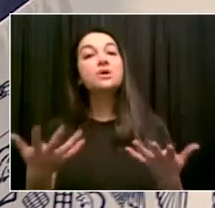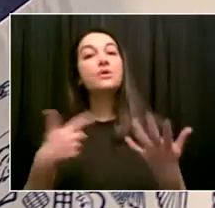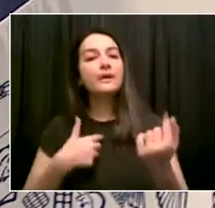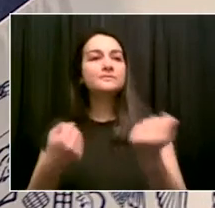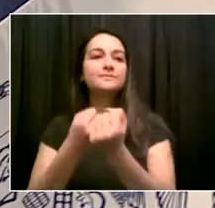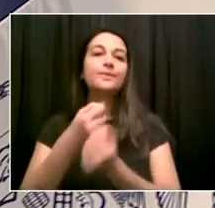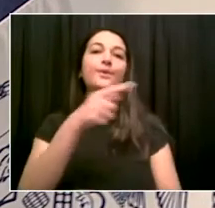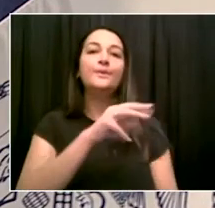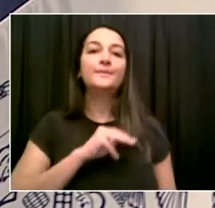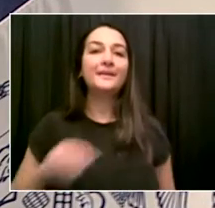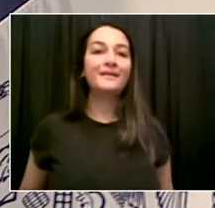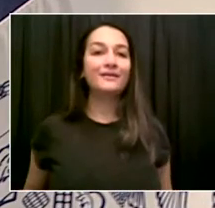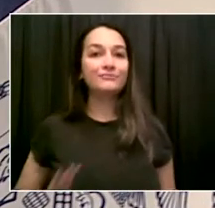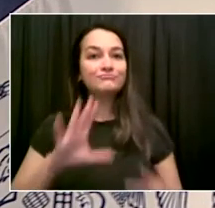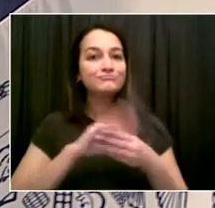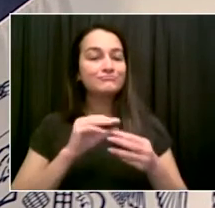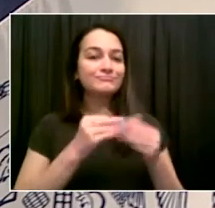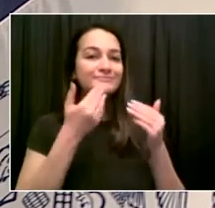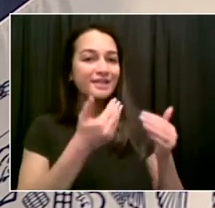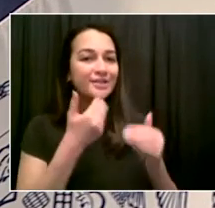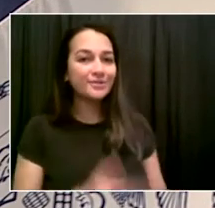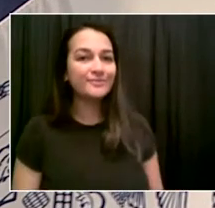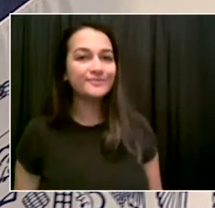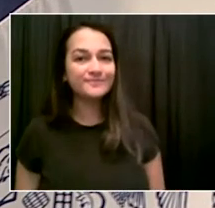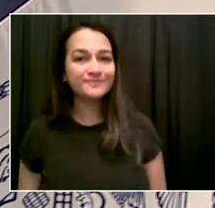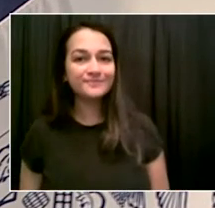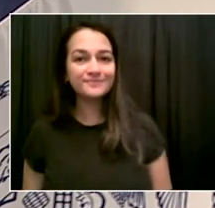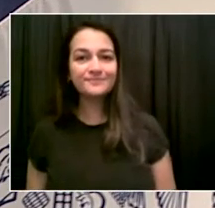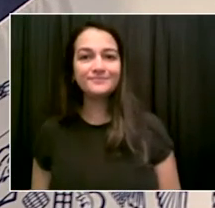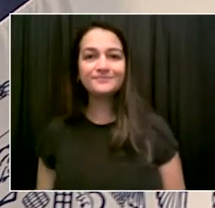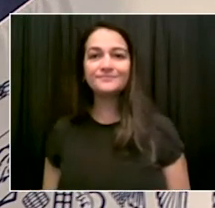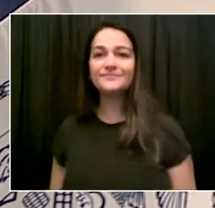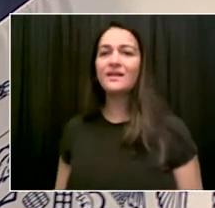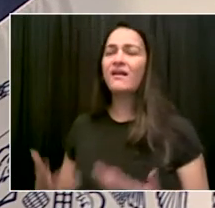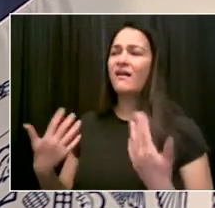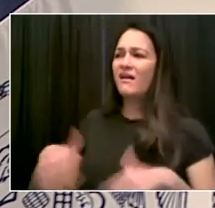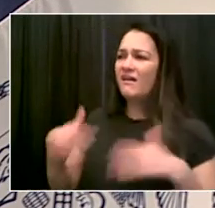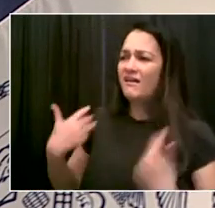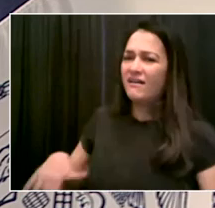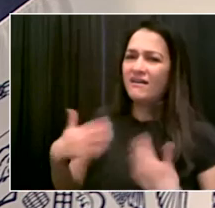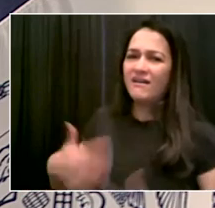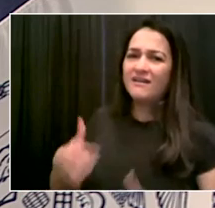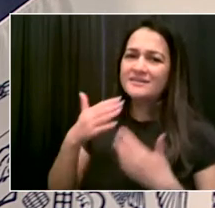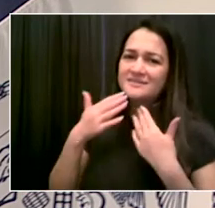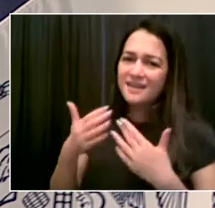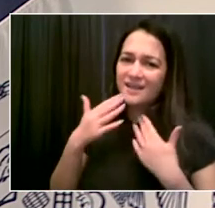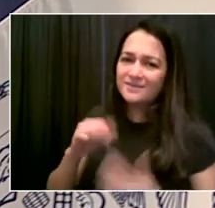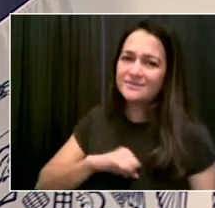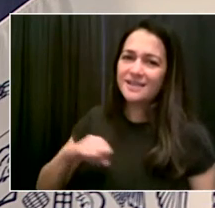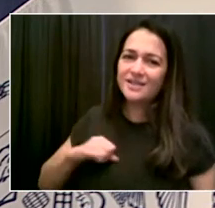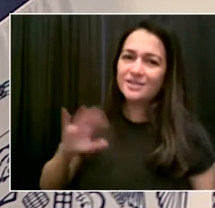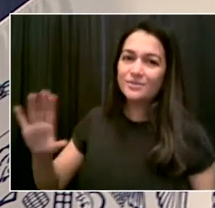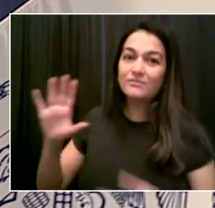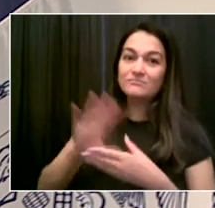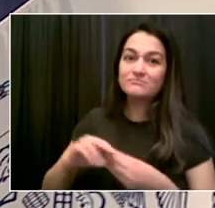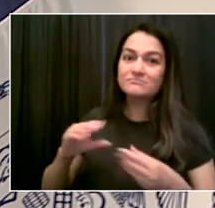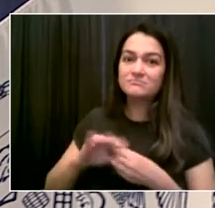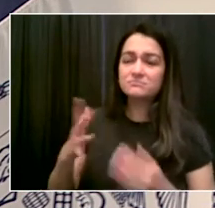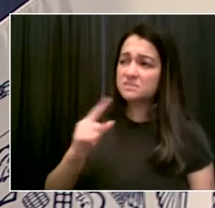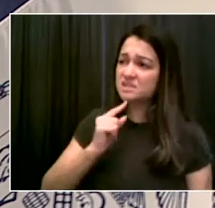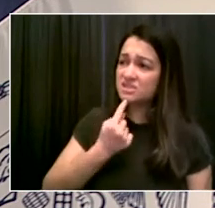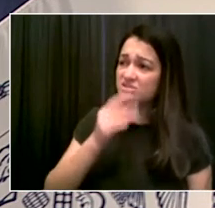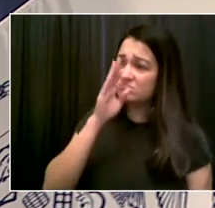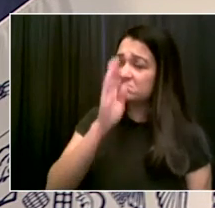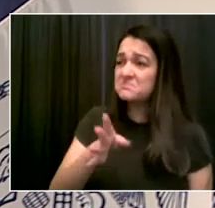you, Senator. And as always, you tell it like it is. And we have to be real blunt about the fact that